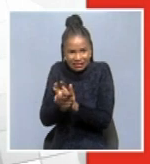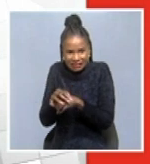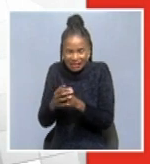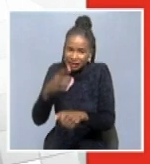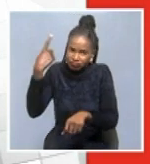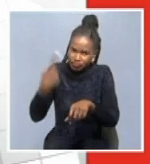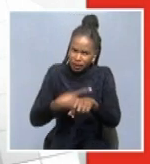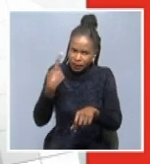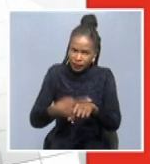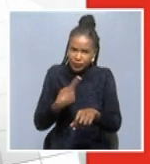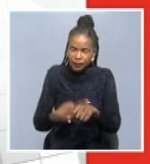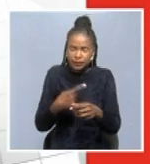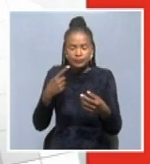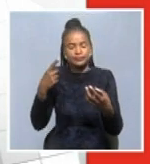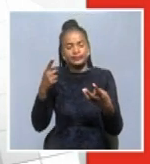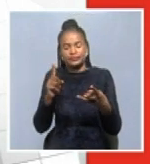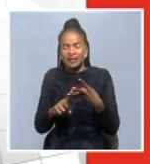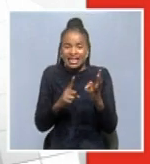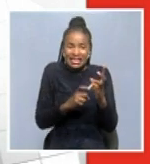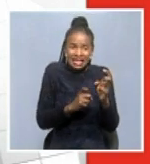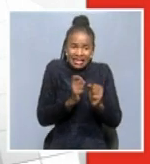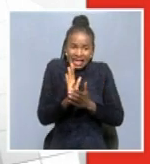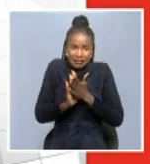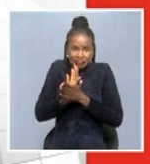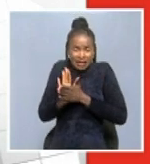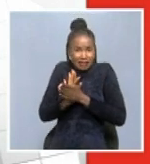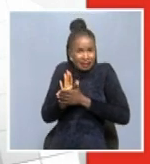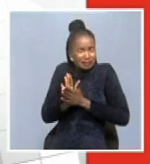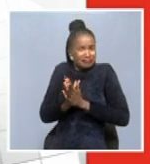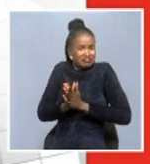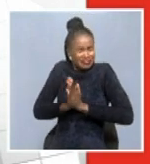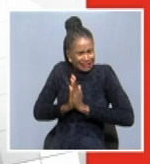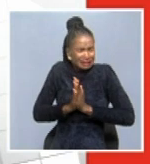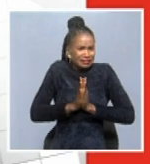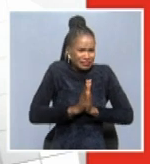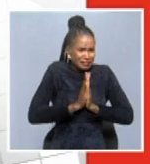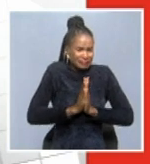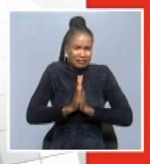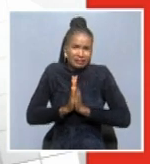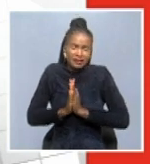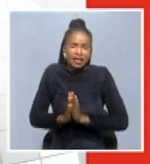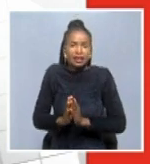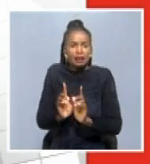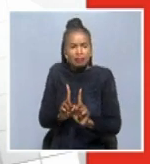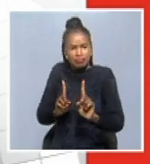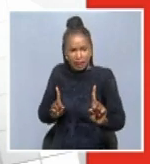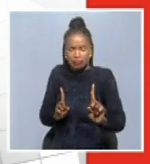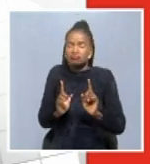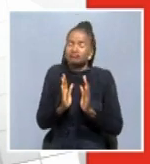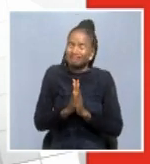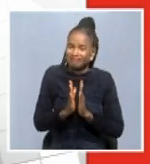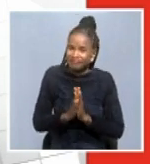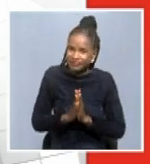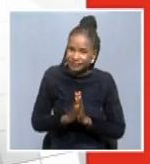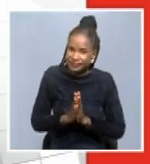public places. sanitize your hands, sanitize observe social distancing, and